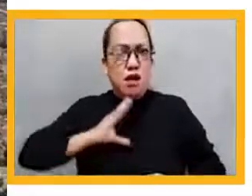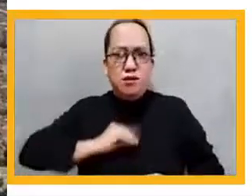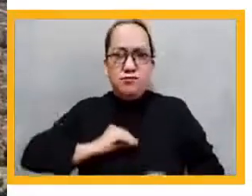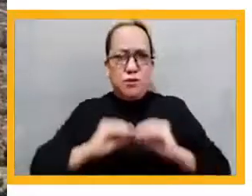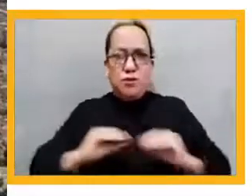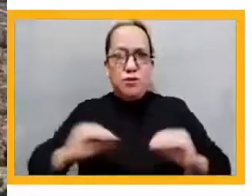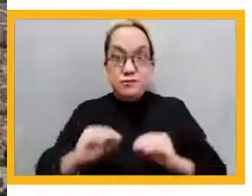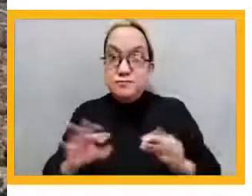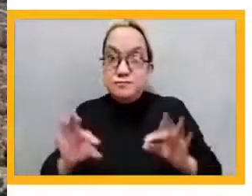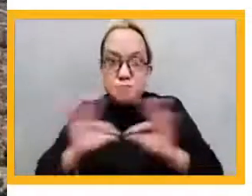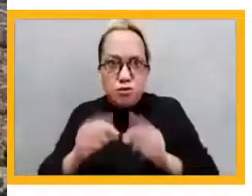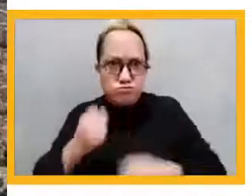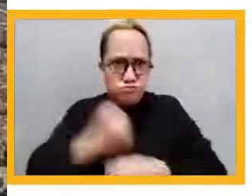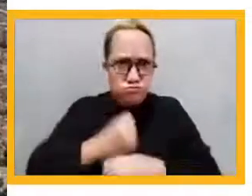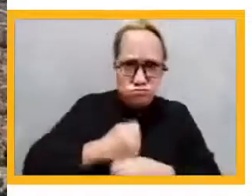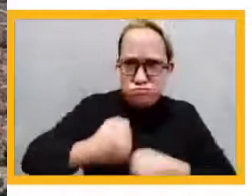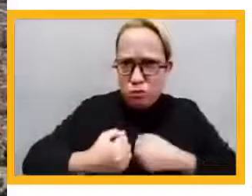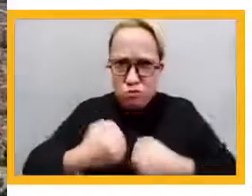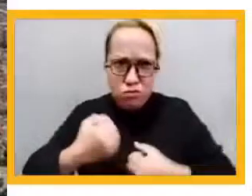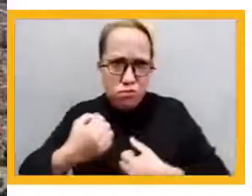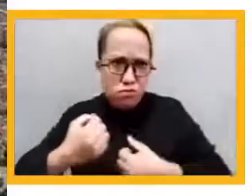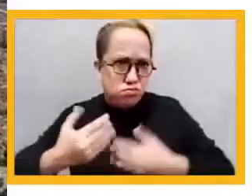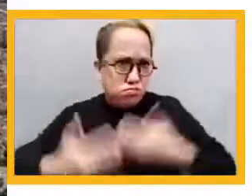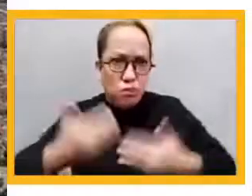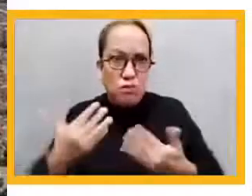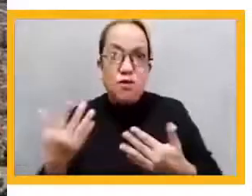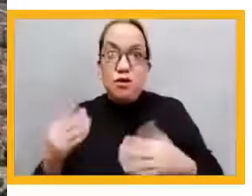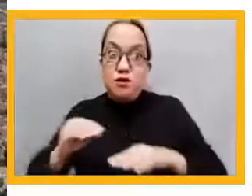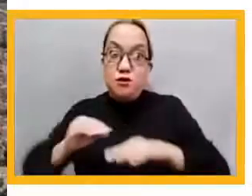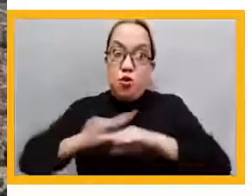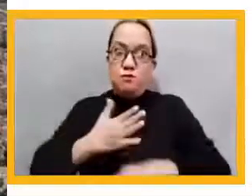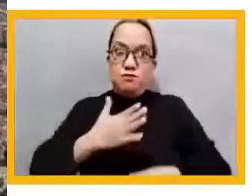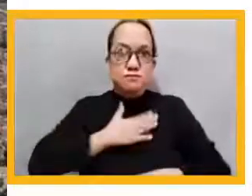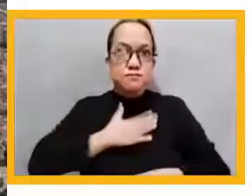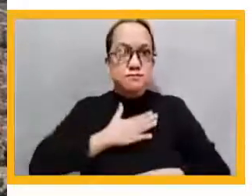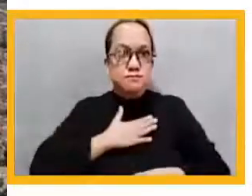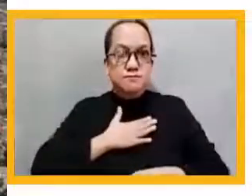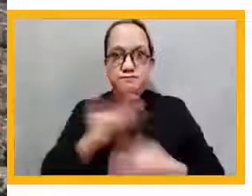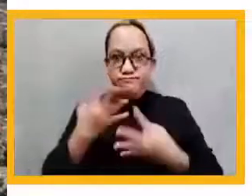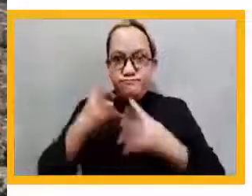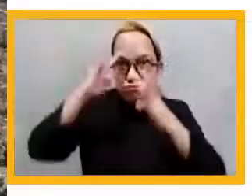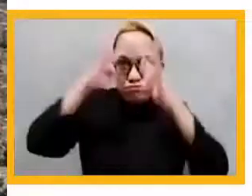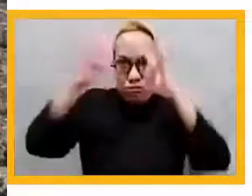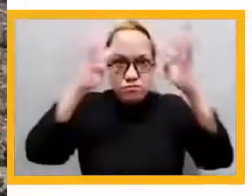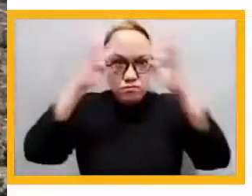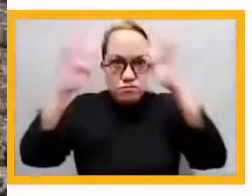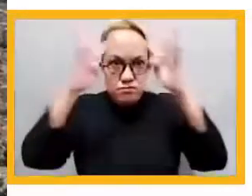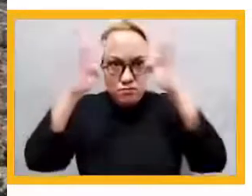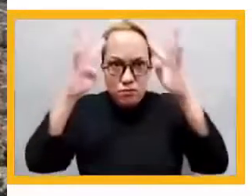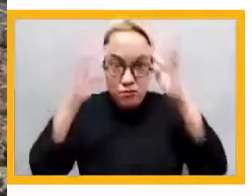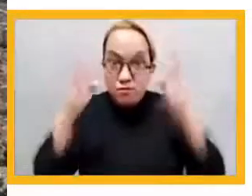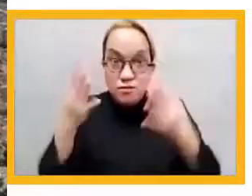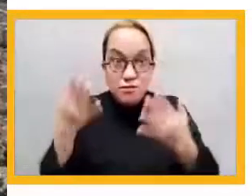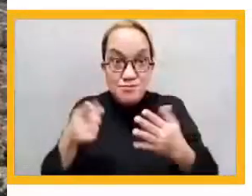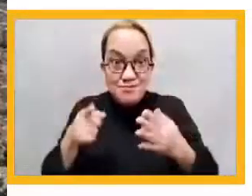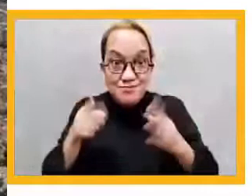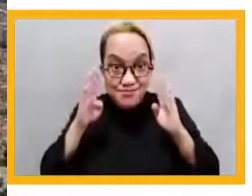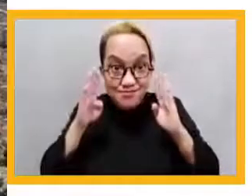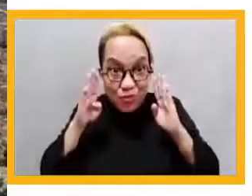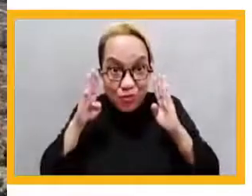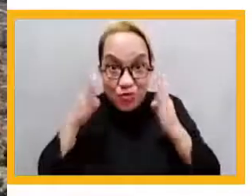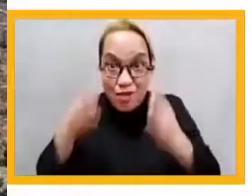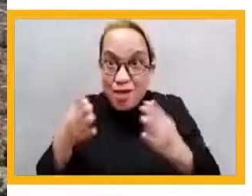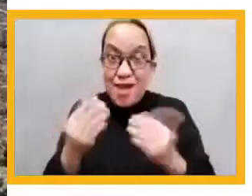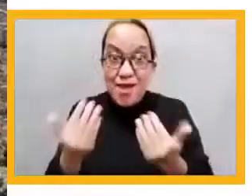a pedagogical movement. We wanted to really concentrate on that shift from teacher-centered education to child-centered. Nothing